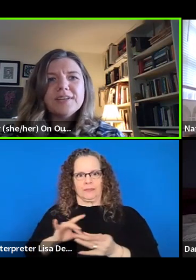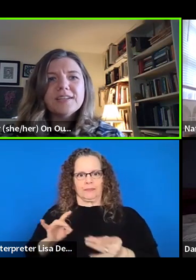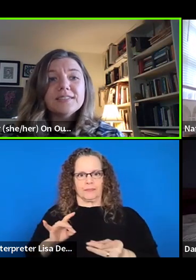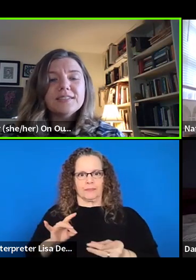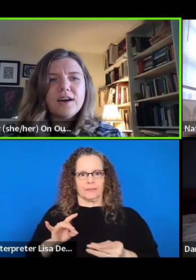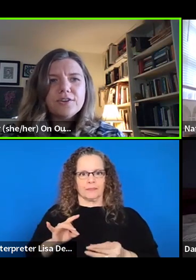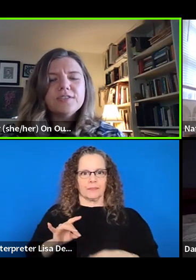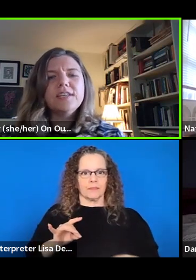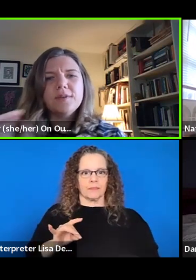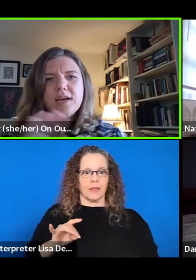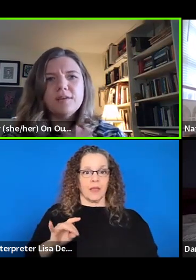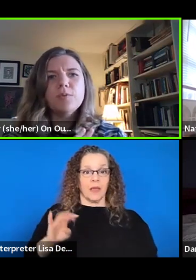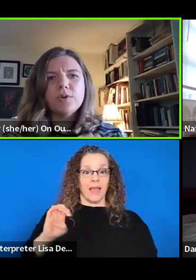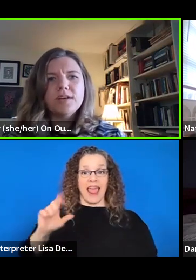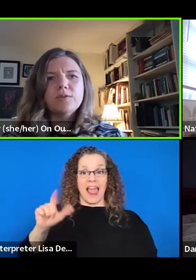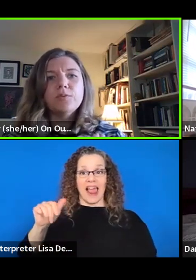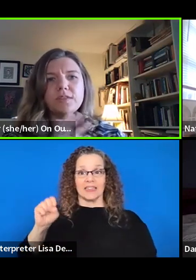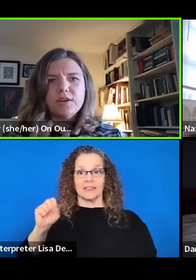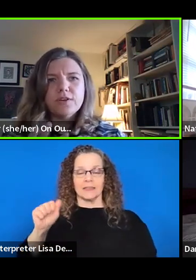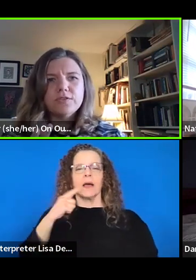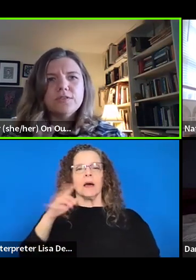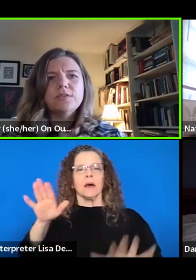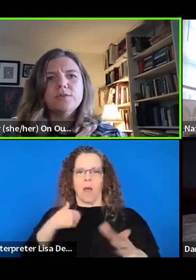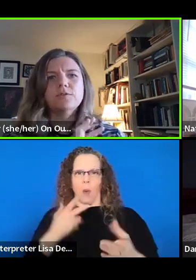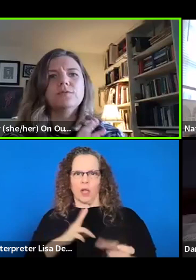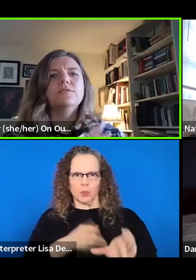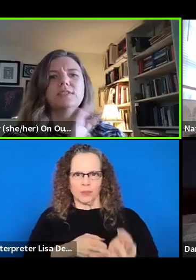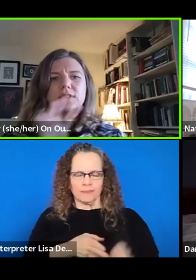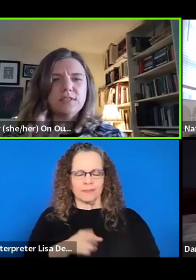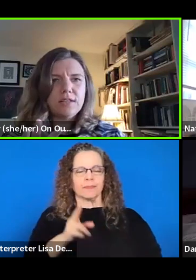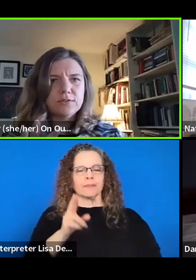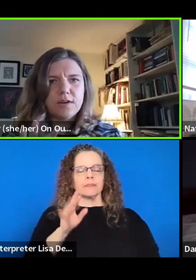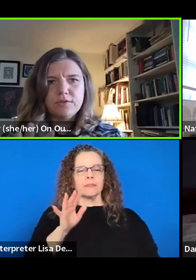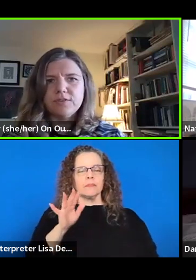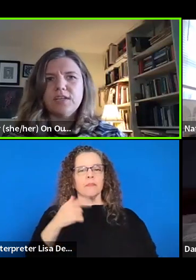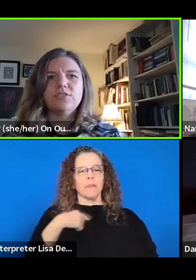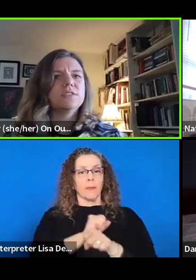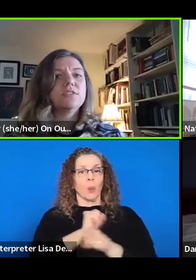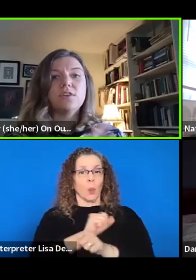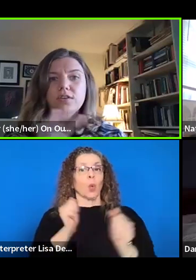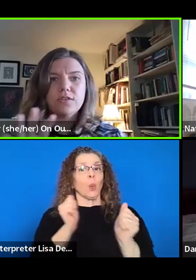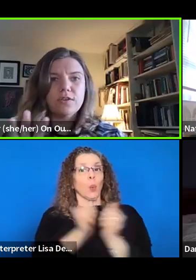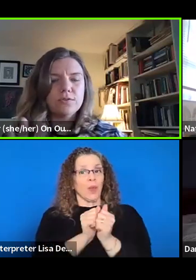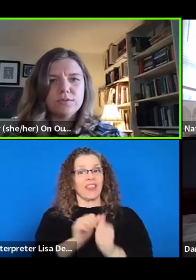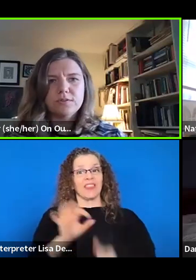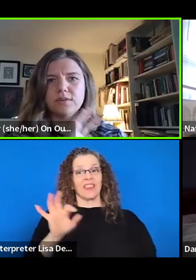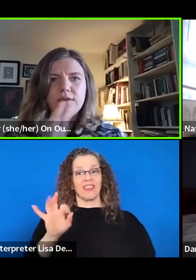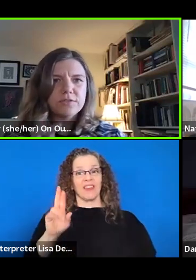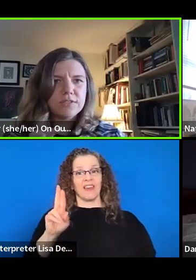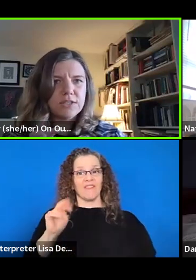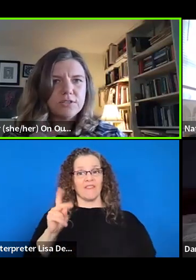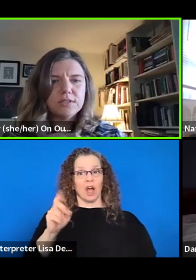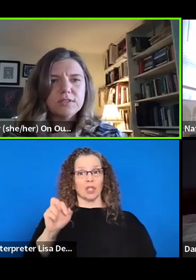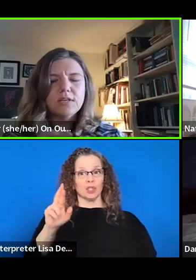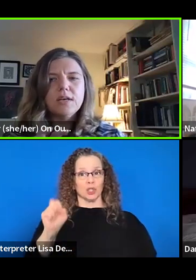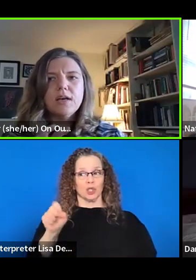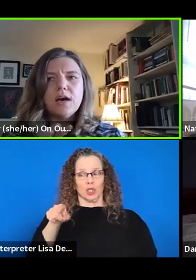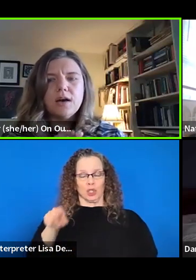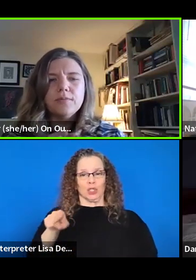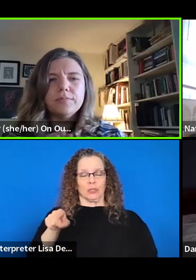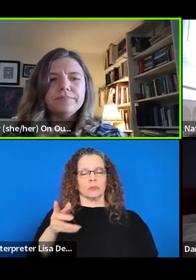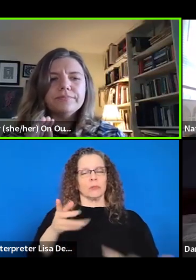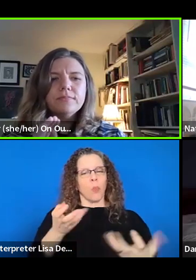I jump in because honor team and I have been working with funders to facilitate those conversations, start those conversations.